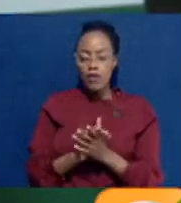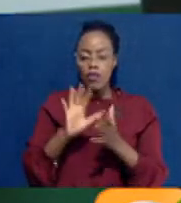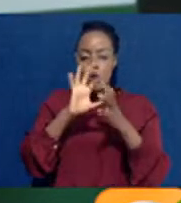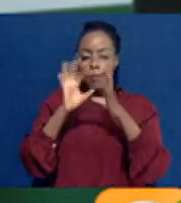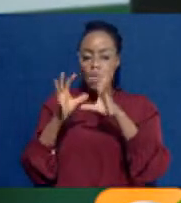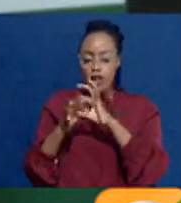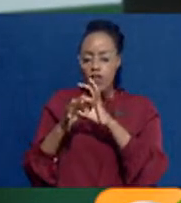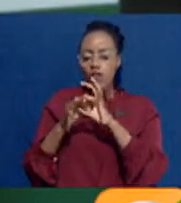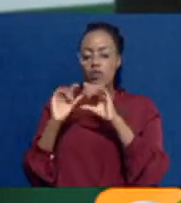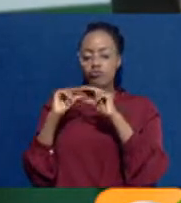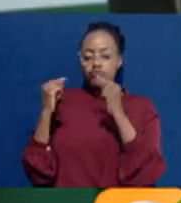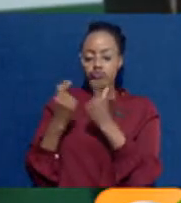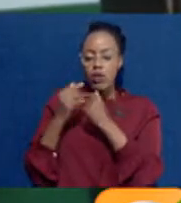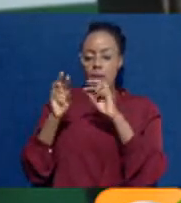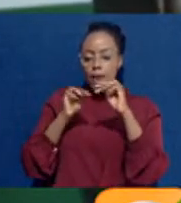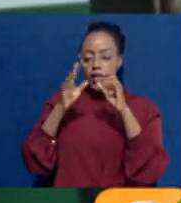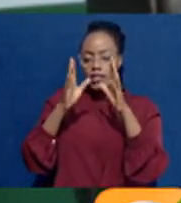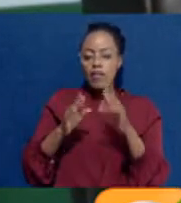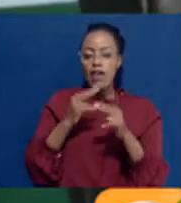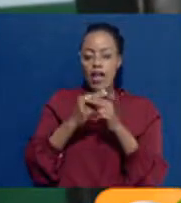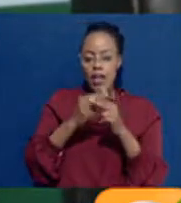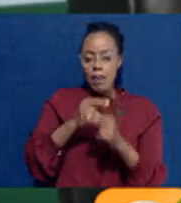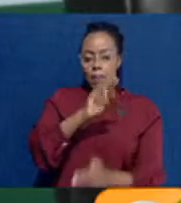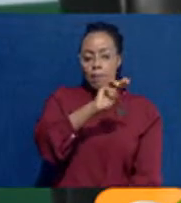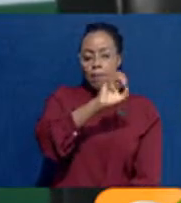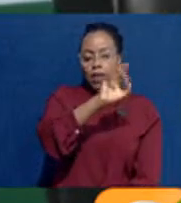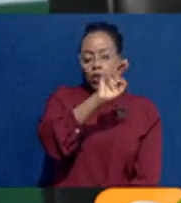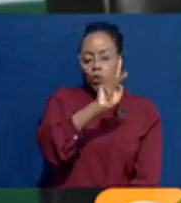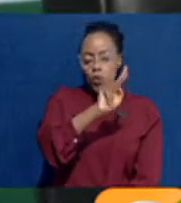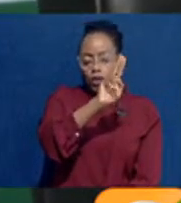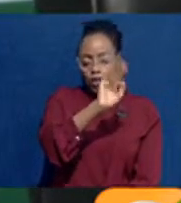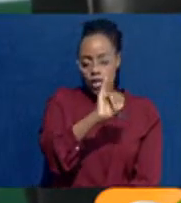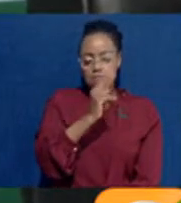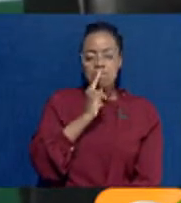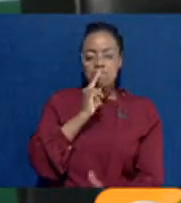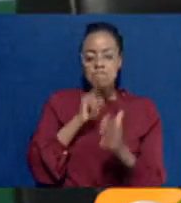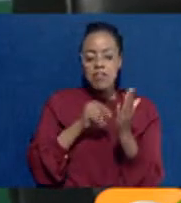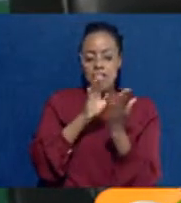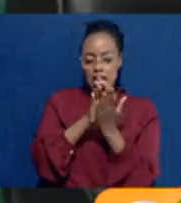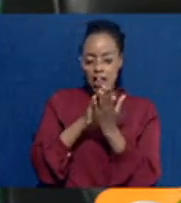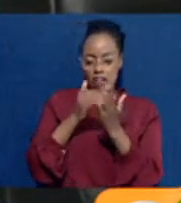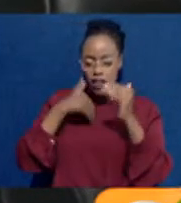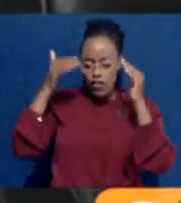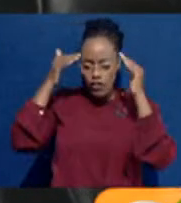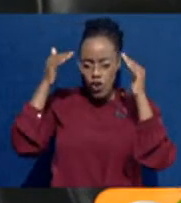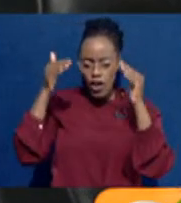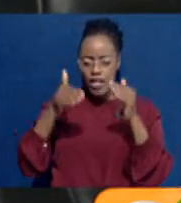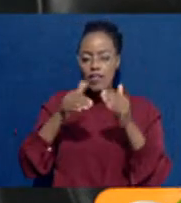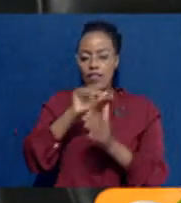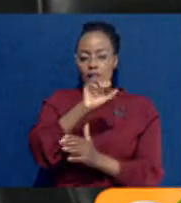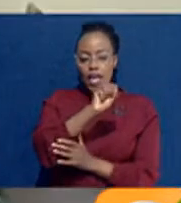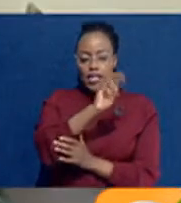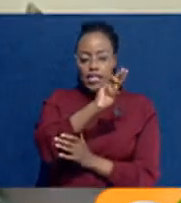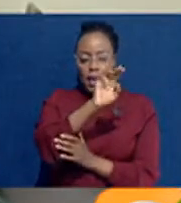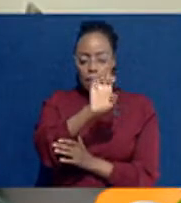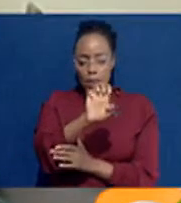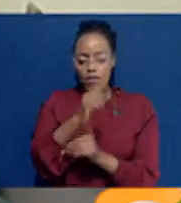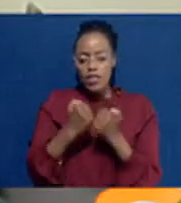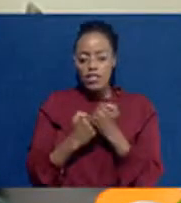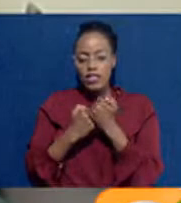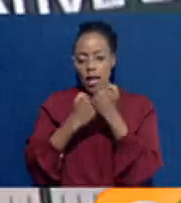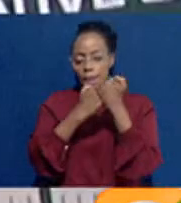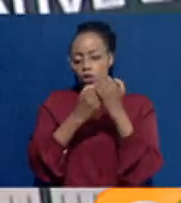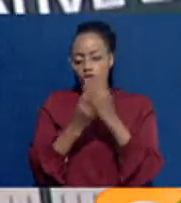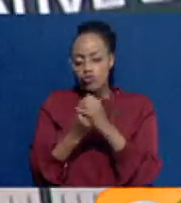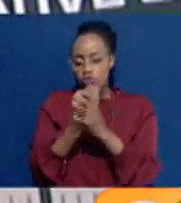Bank Group Managing Director Dr. Gideon Muroki noted that the bank has a keen focus on SMEs and is supporting their